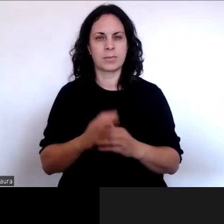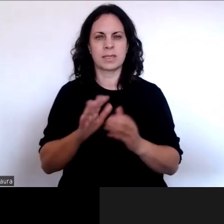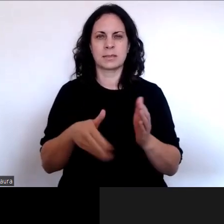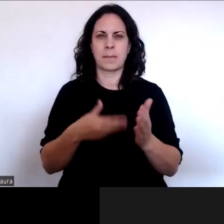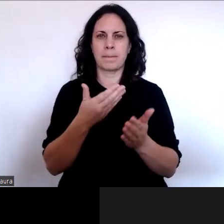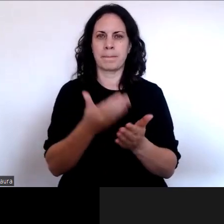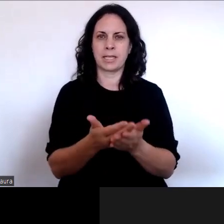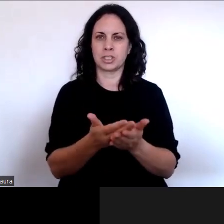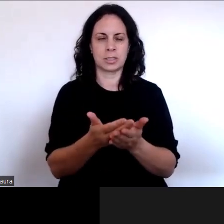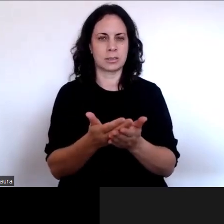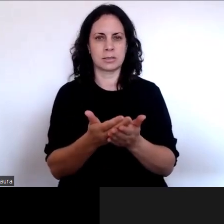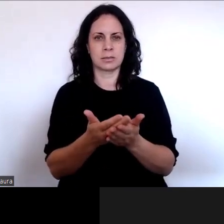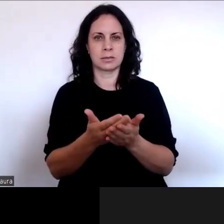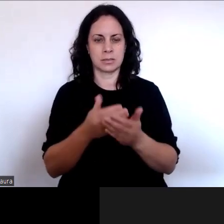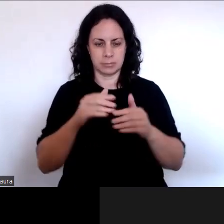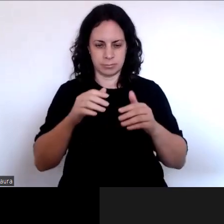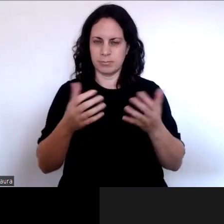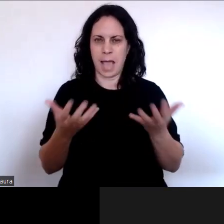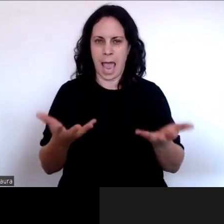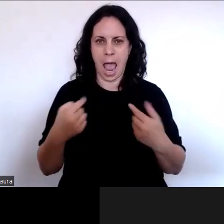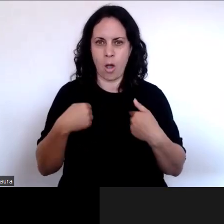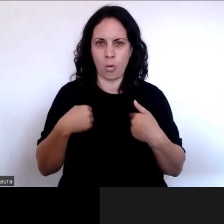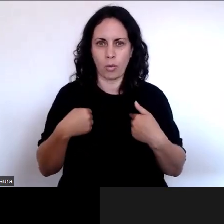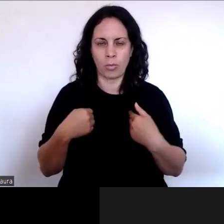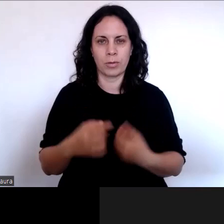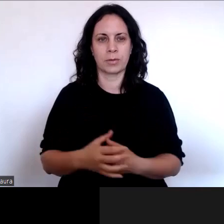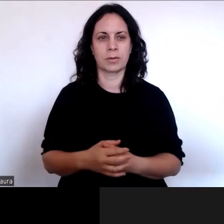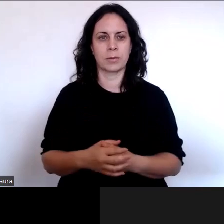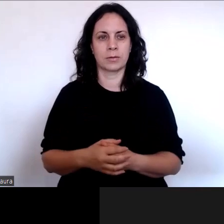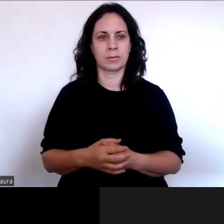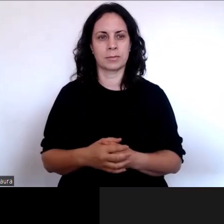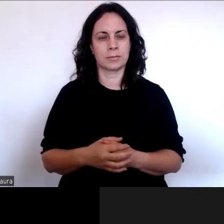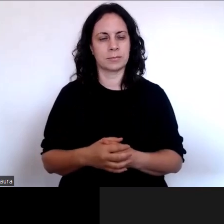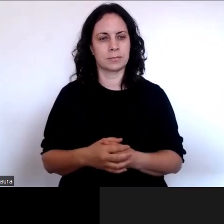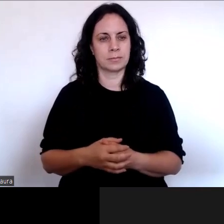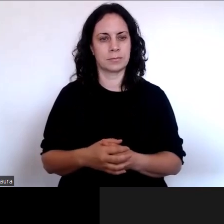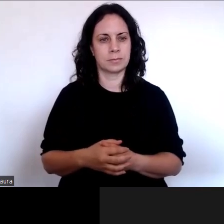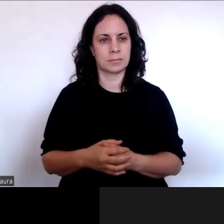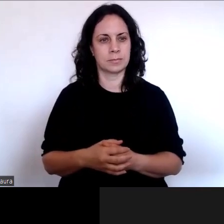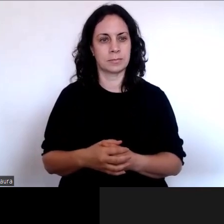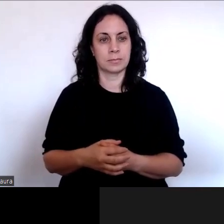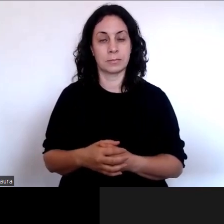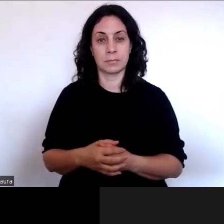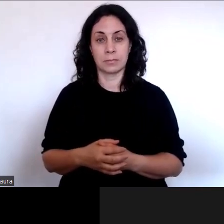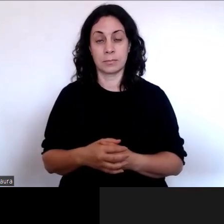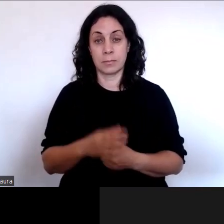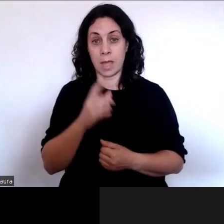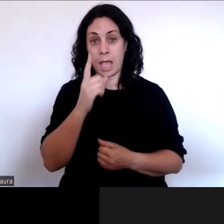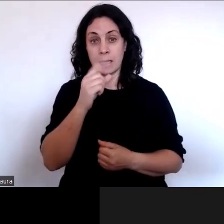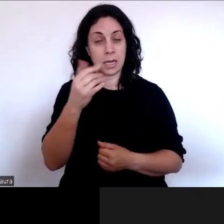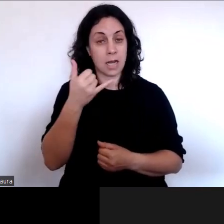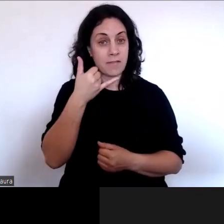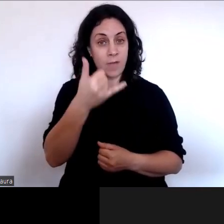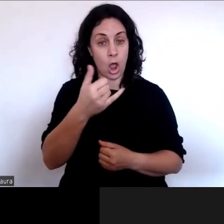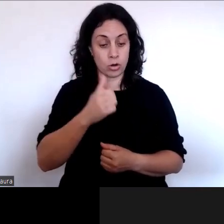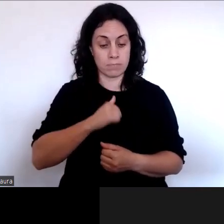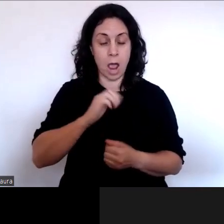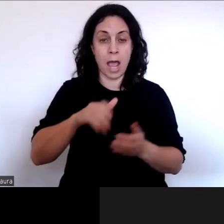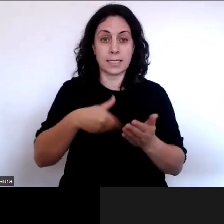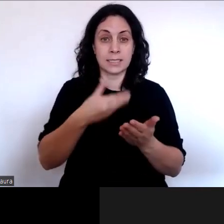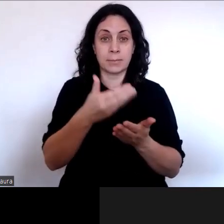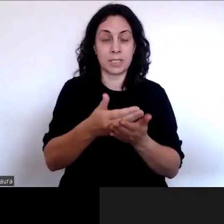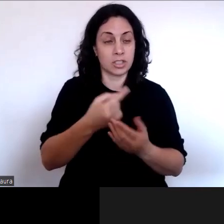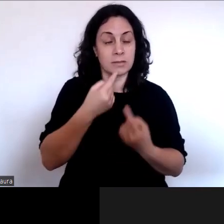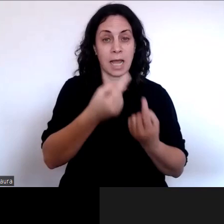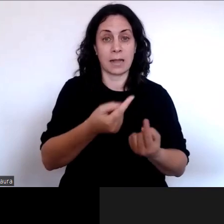which has asked, can I make a submission by phone? And so as Jeff noted